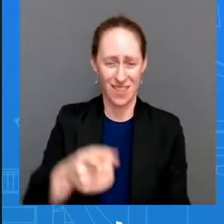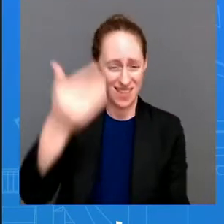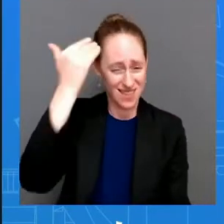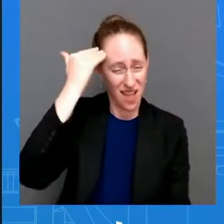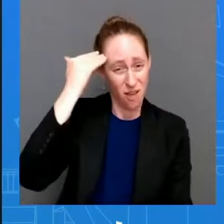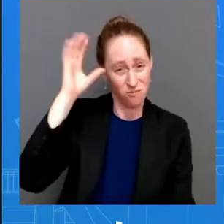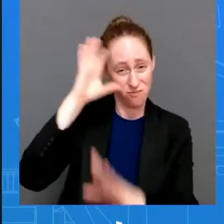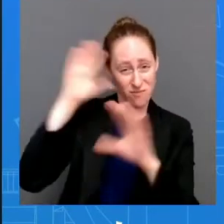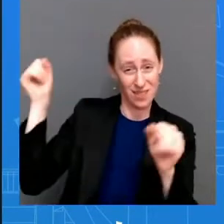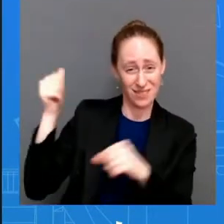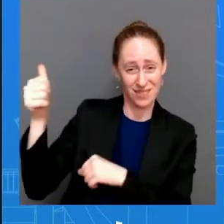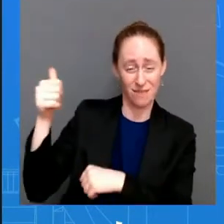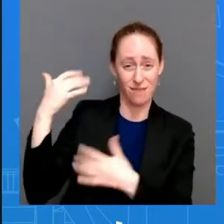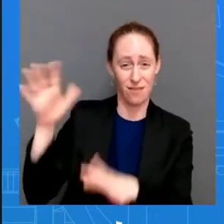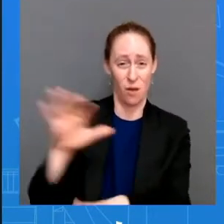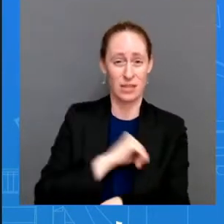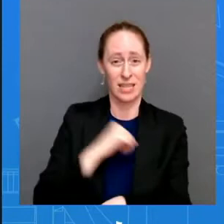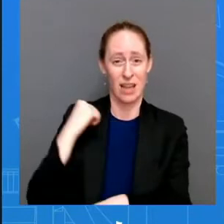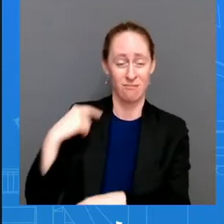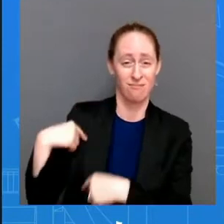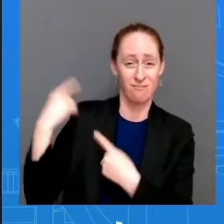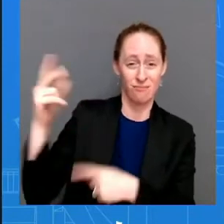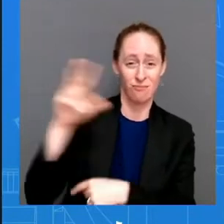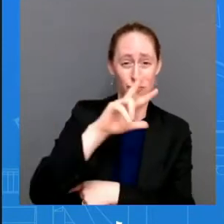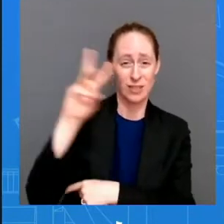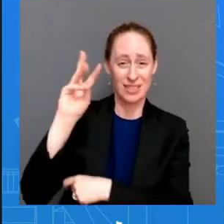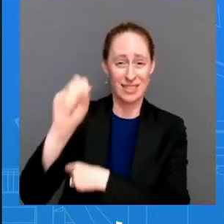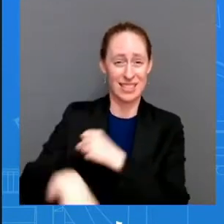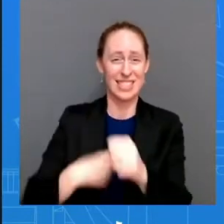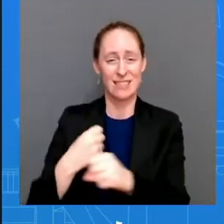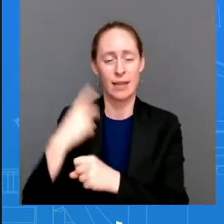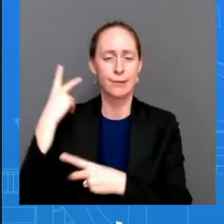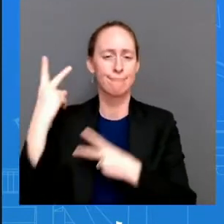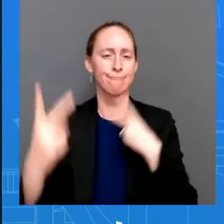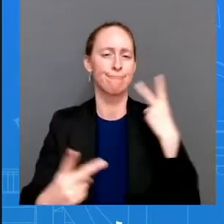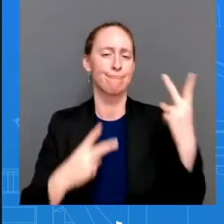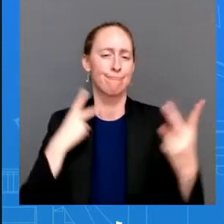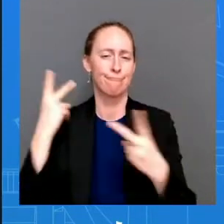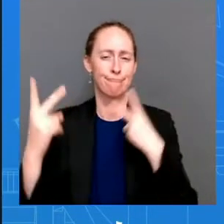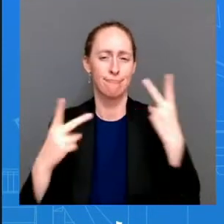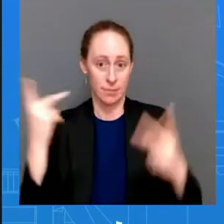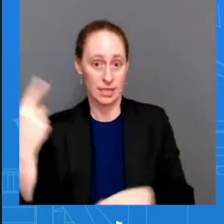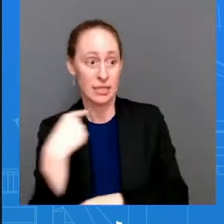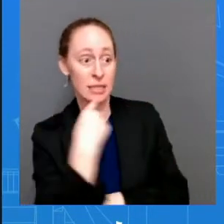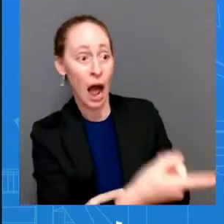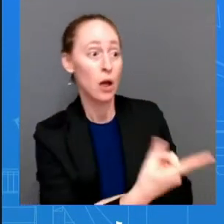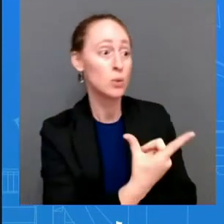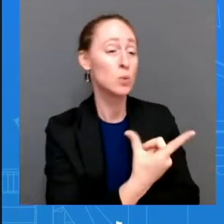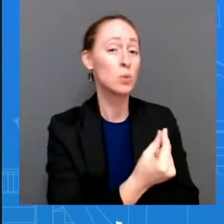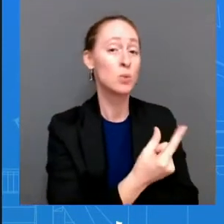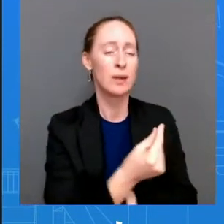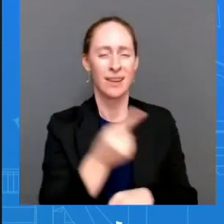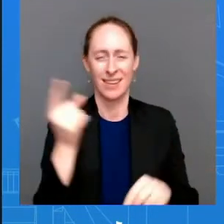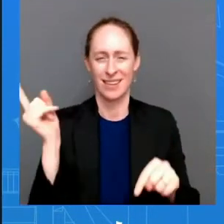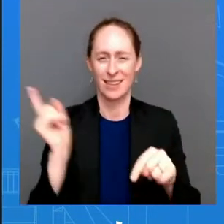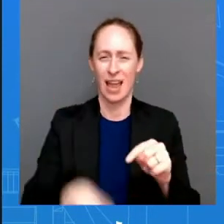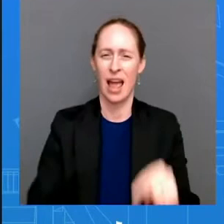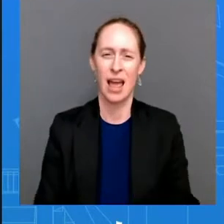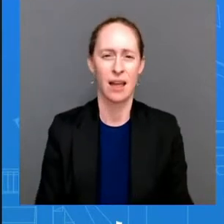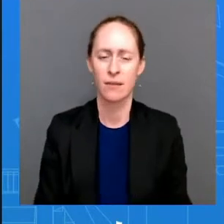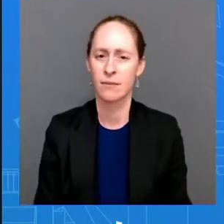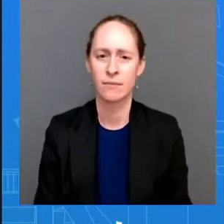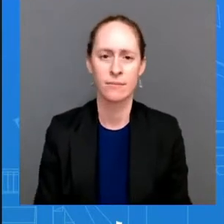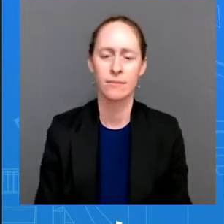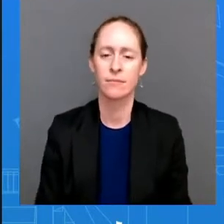fact so that's number one it is it is does not change at all uh our lance long-standing policy u.s